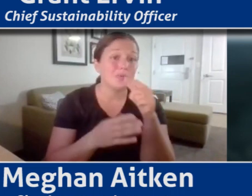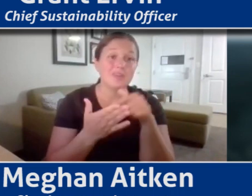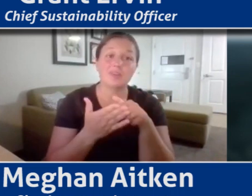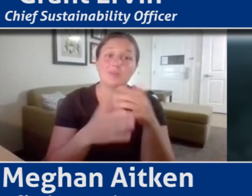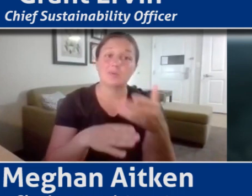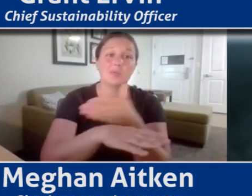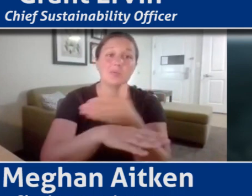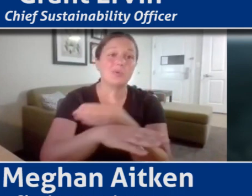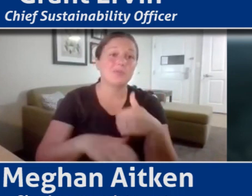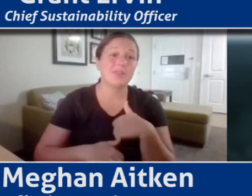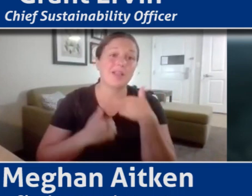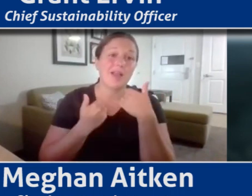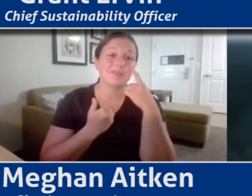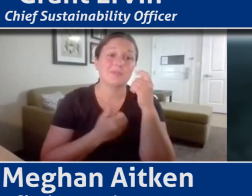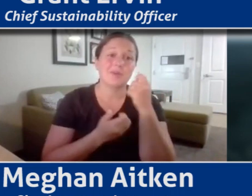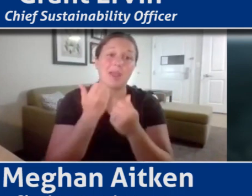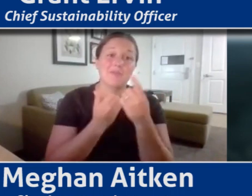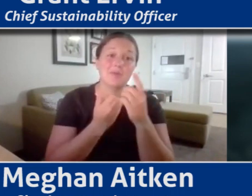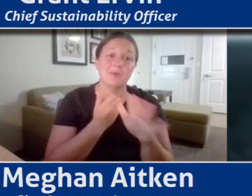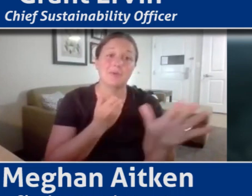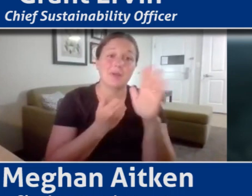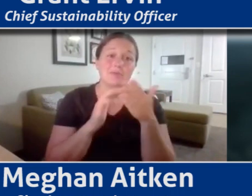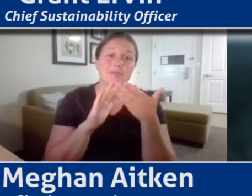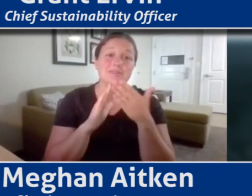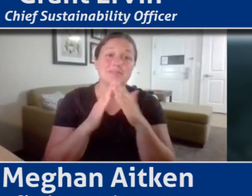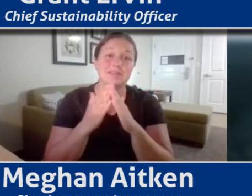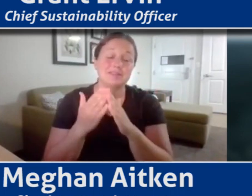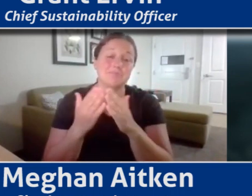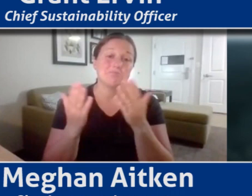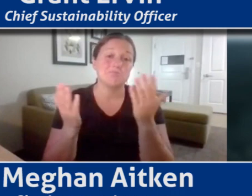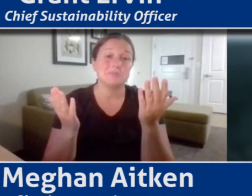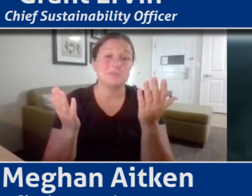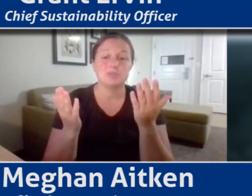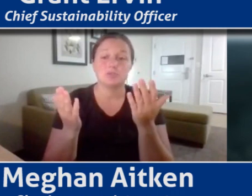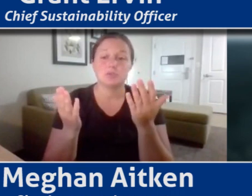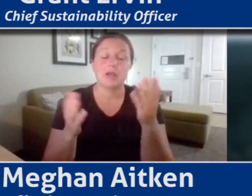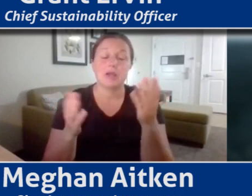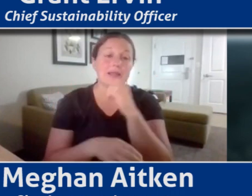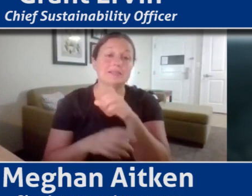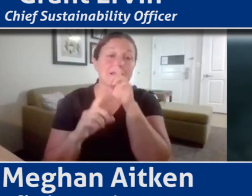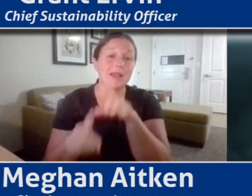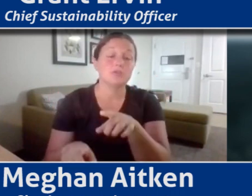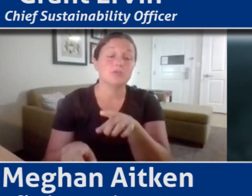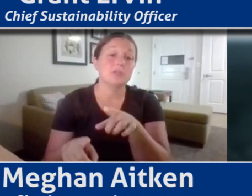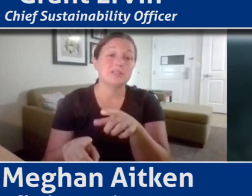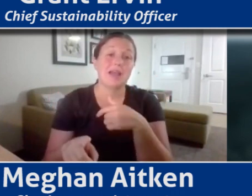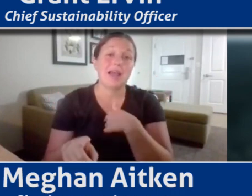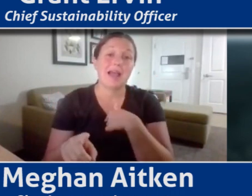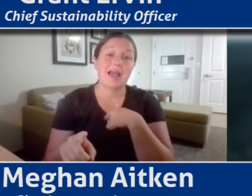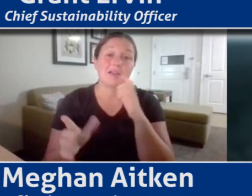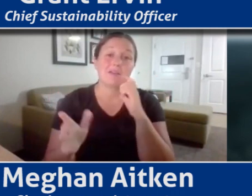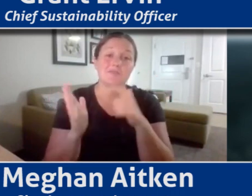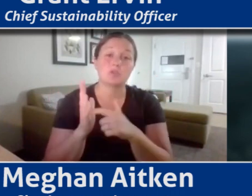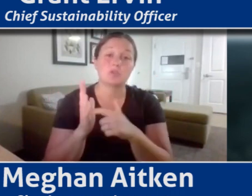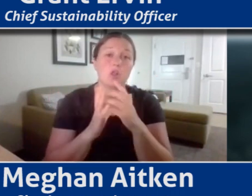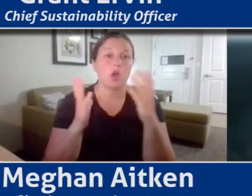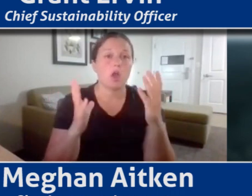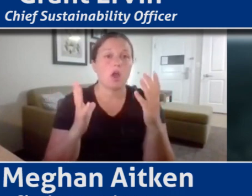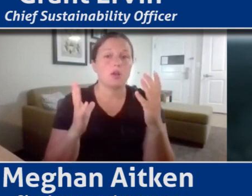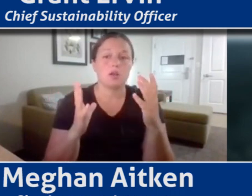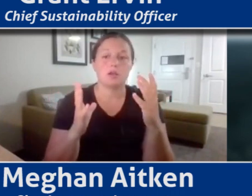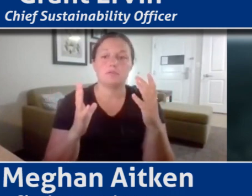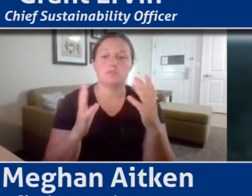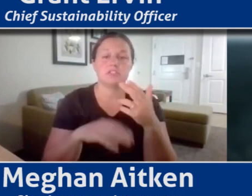lives of everyone in the city. So to answer your question, I have found that there is a lot of organic excitement over